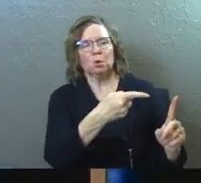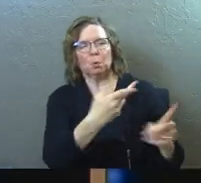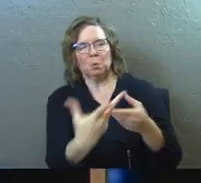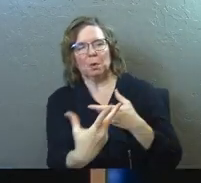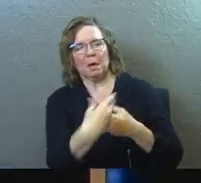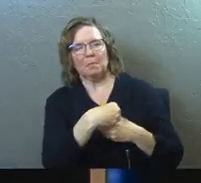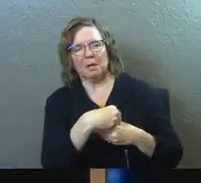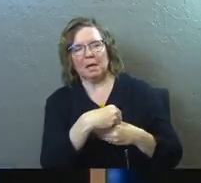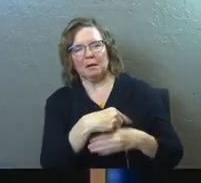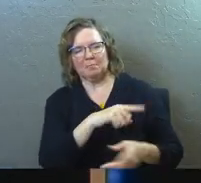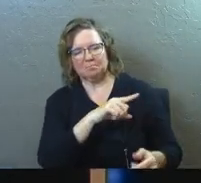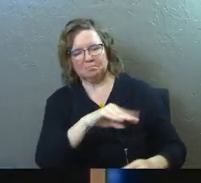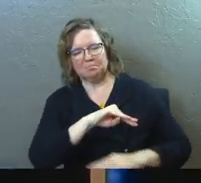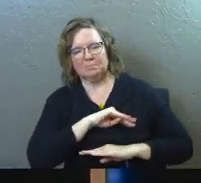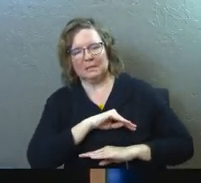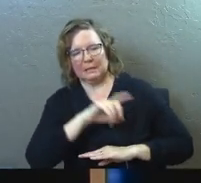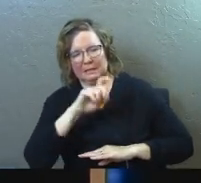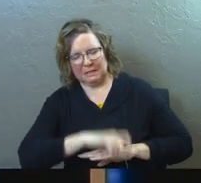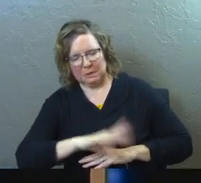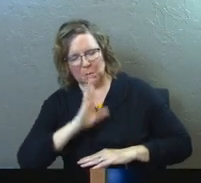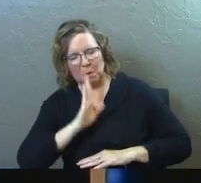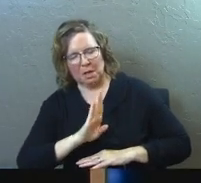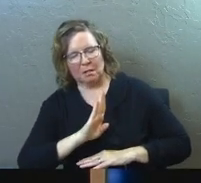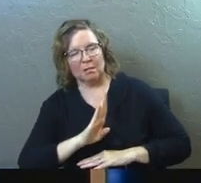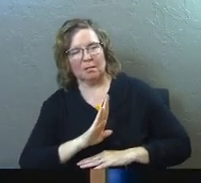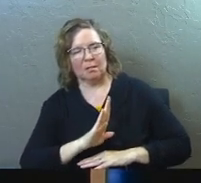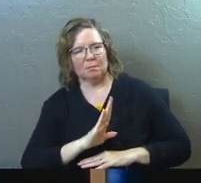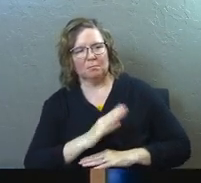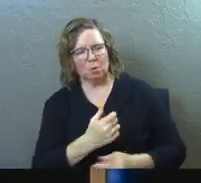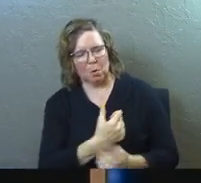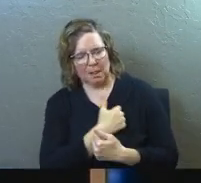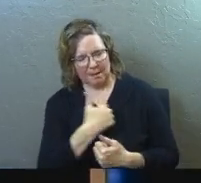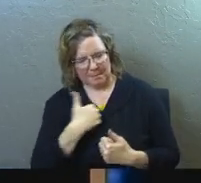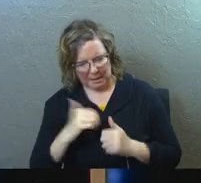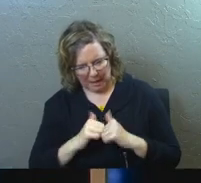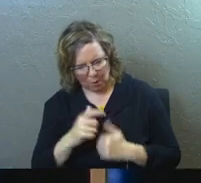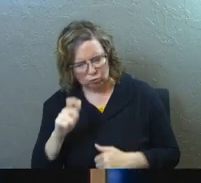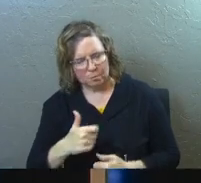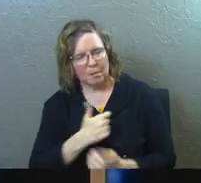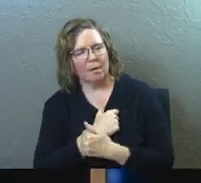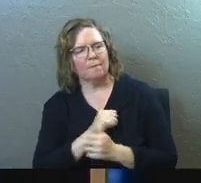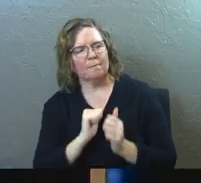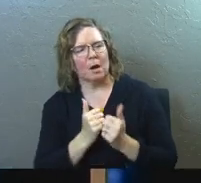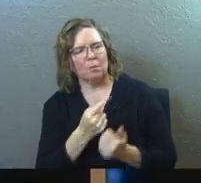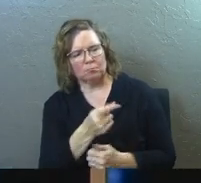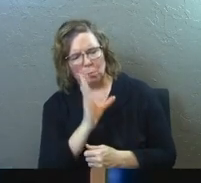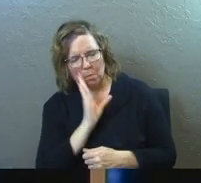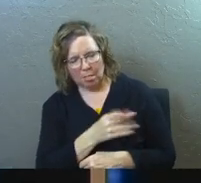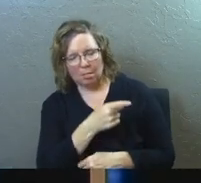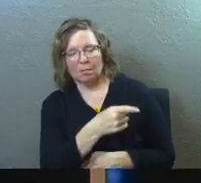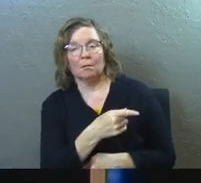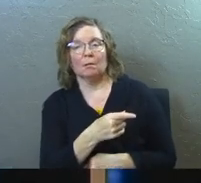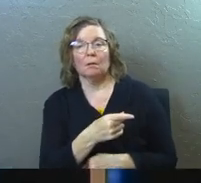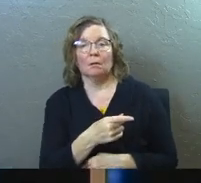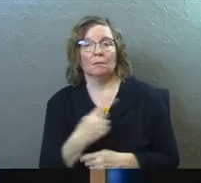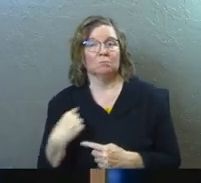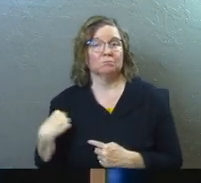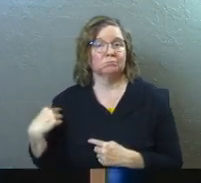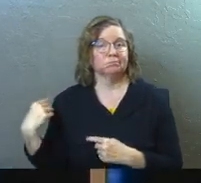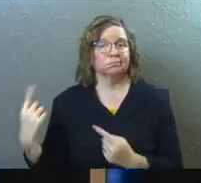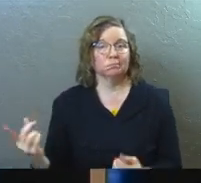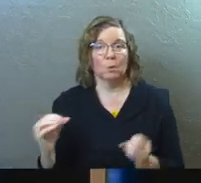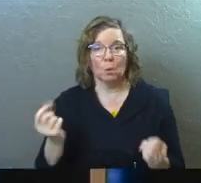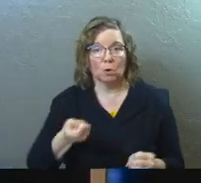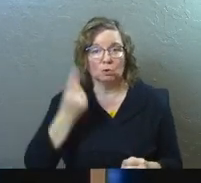who's going to do it. You're the one who's going to love me the way that I need to be loved. No one else all my life has